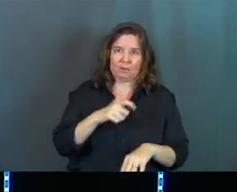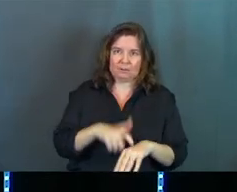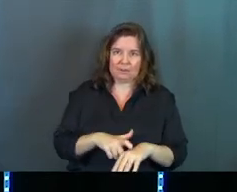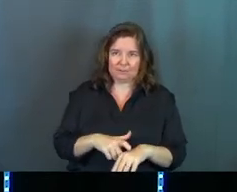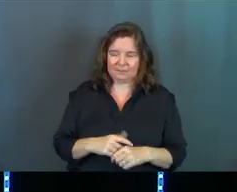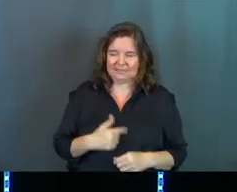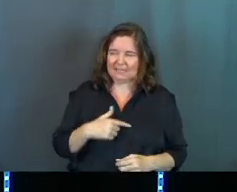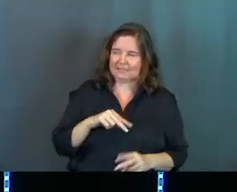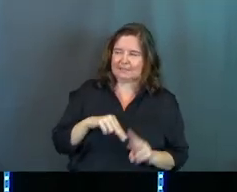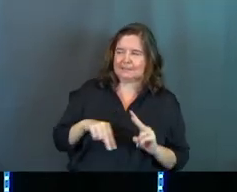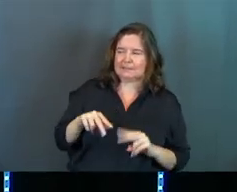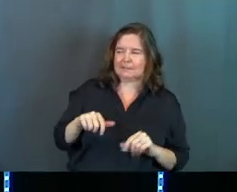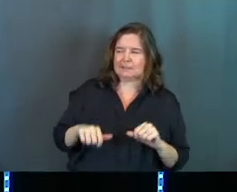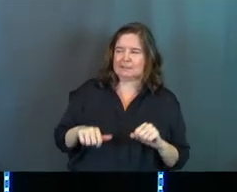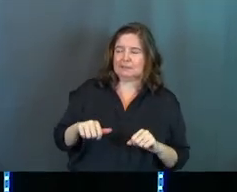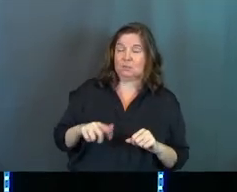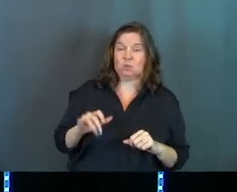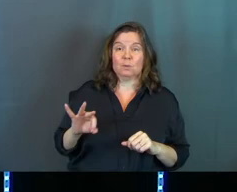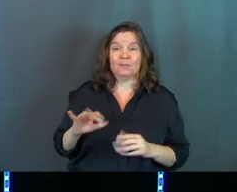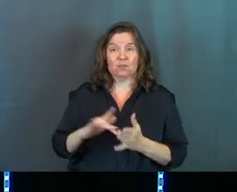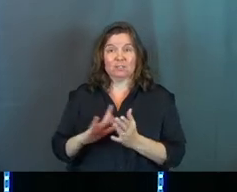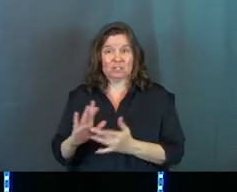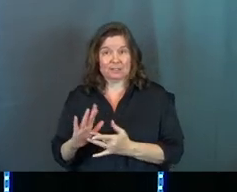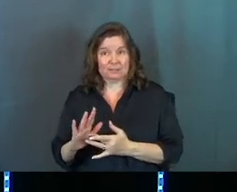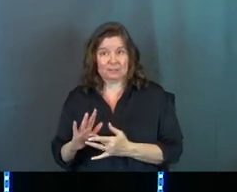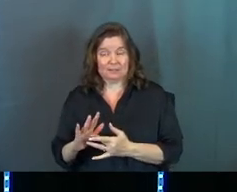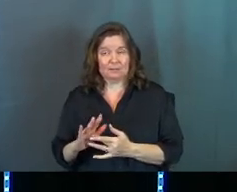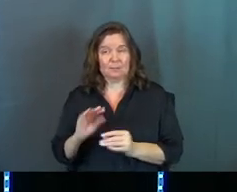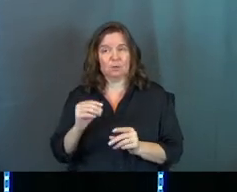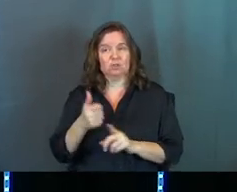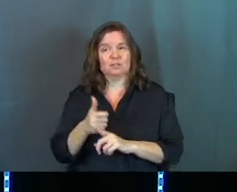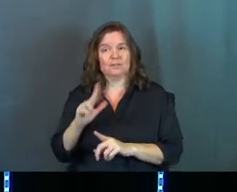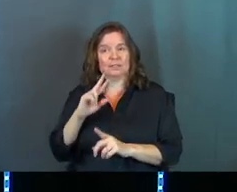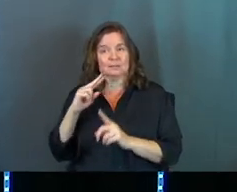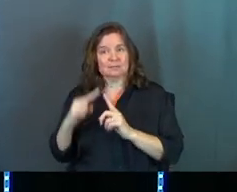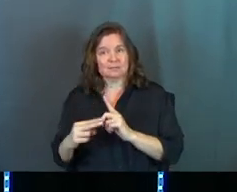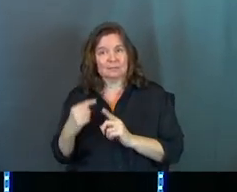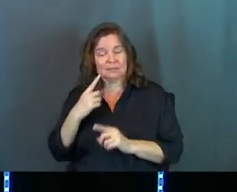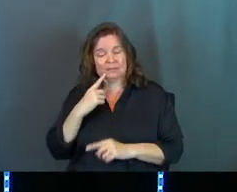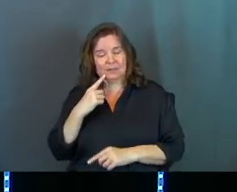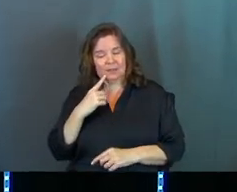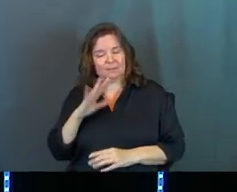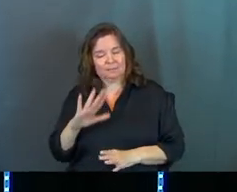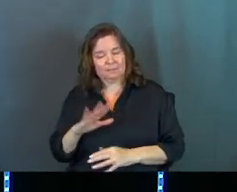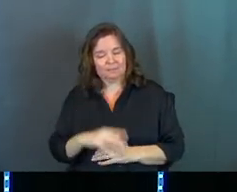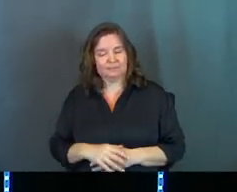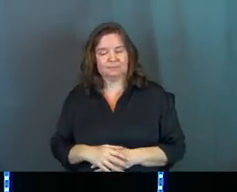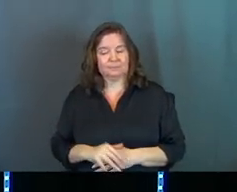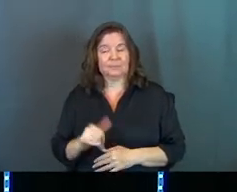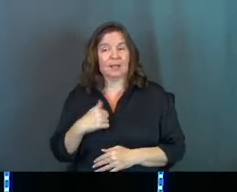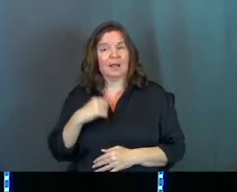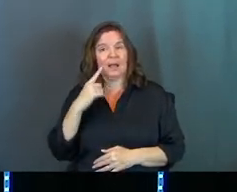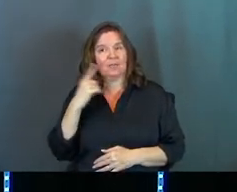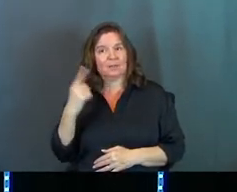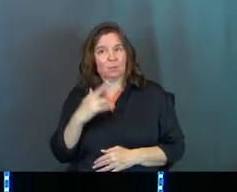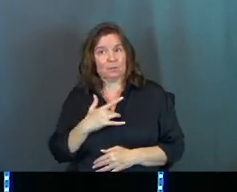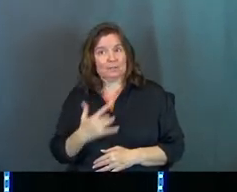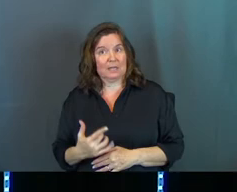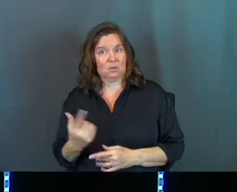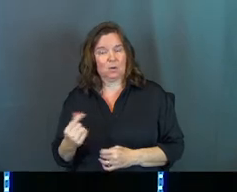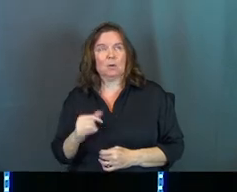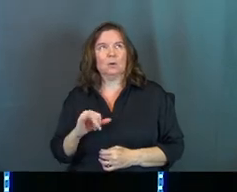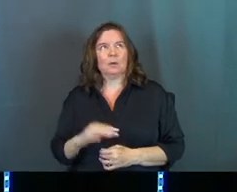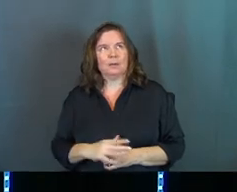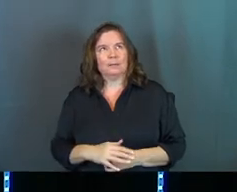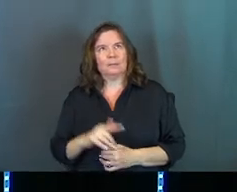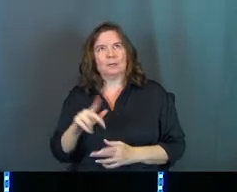I don't know about this. Jesus. if you're Jesus, put yourself in his shoes and you could say, like I think something we have a tendency to do is to kind